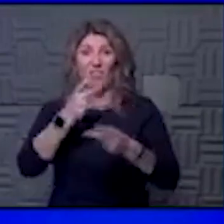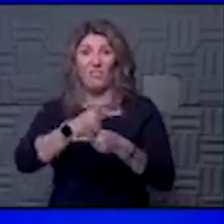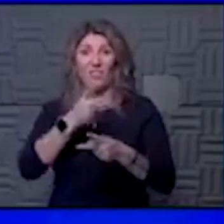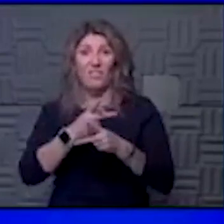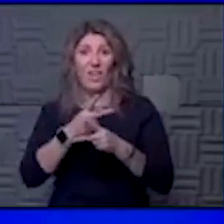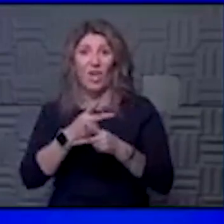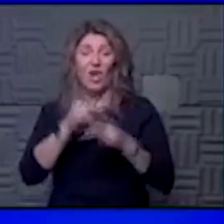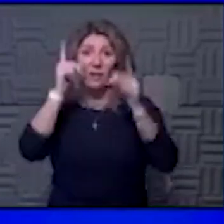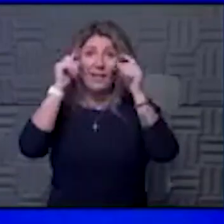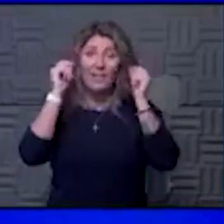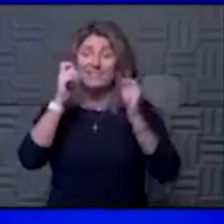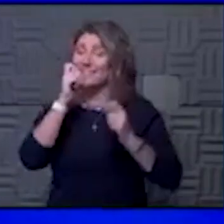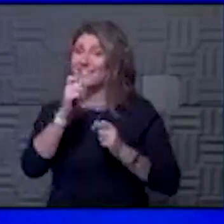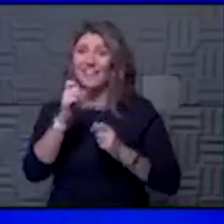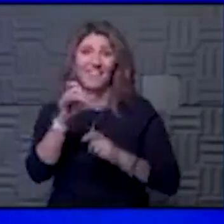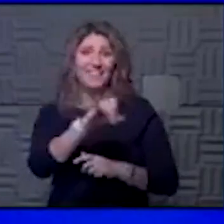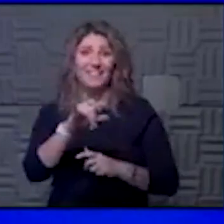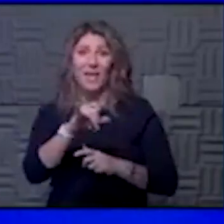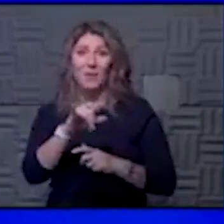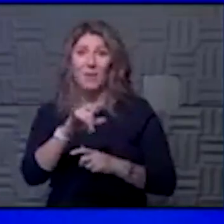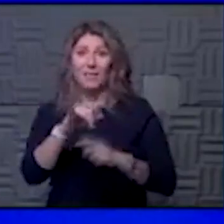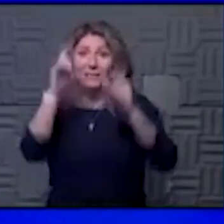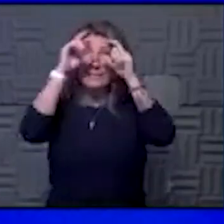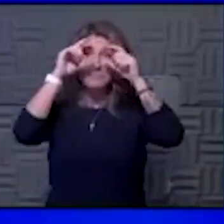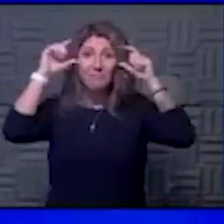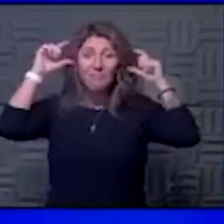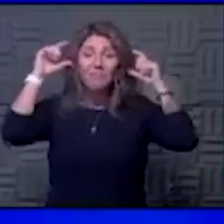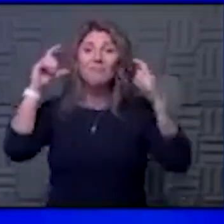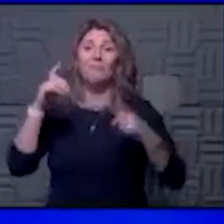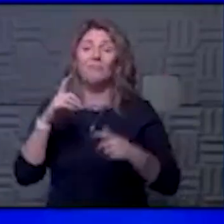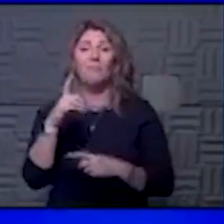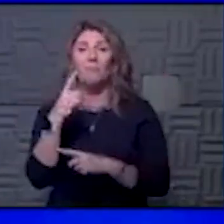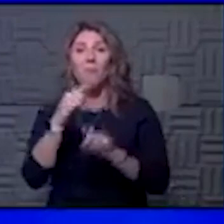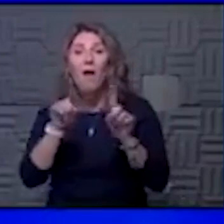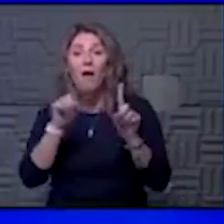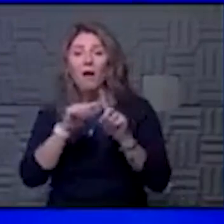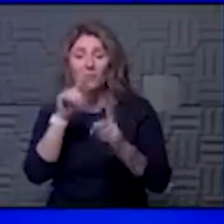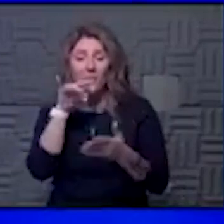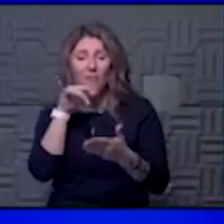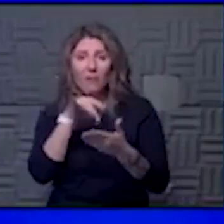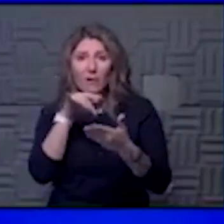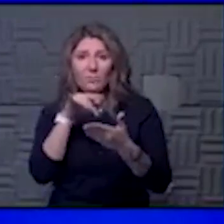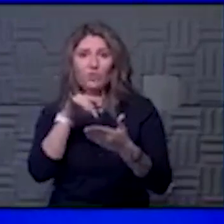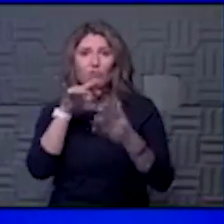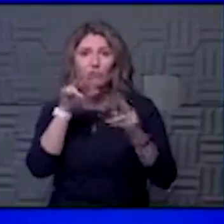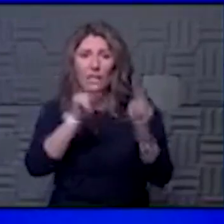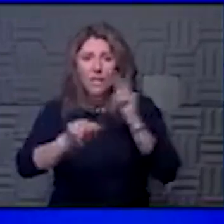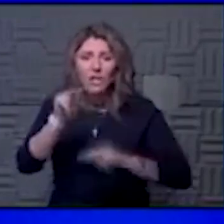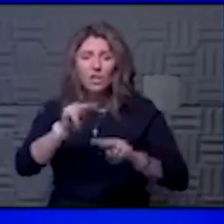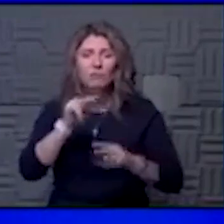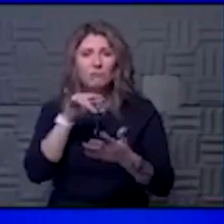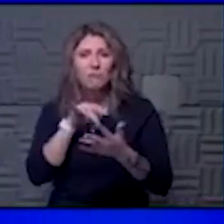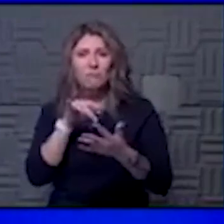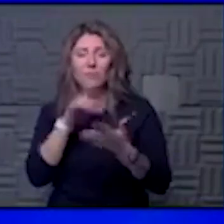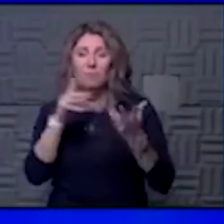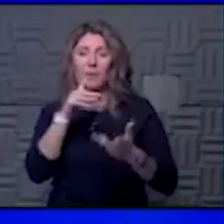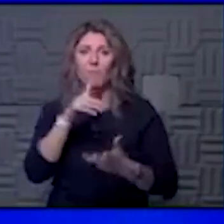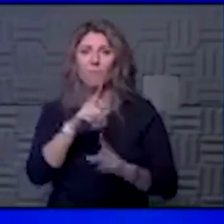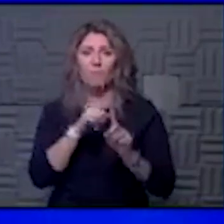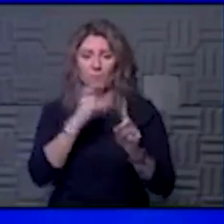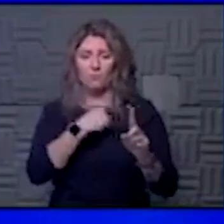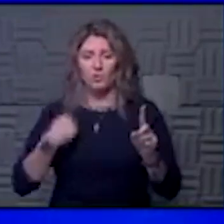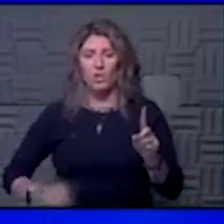constitute eye protection, but there was an observational study out of China showing that maybe there was reduced risk of people who wore